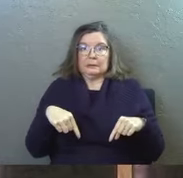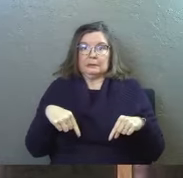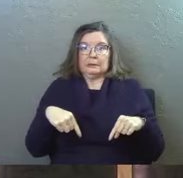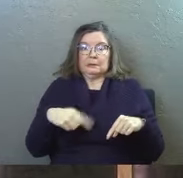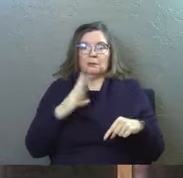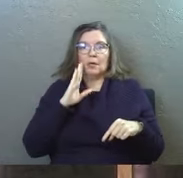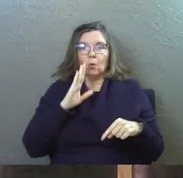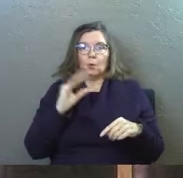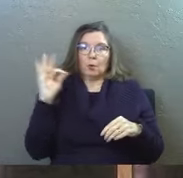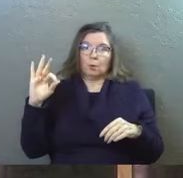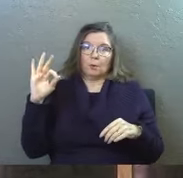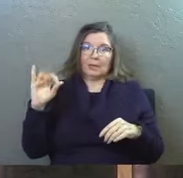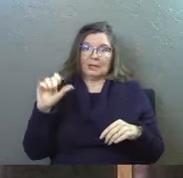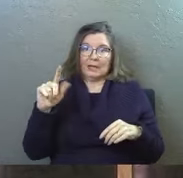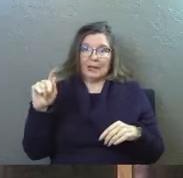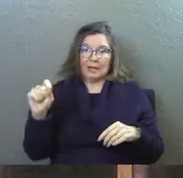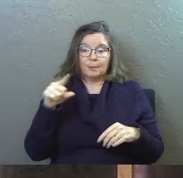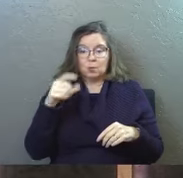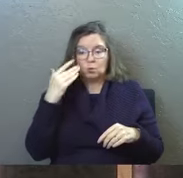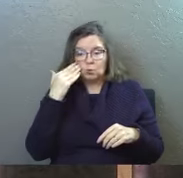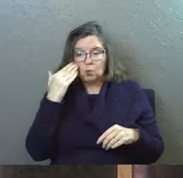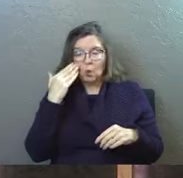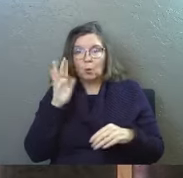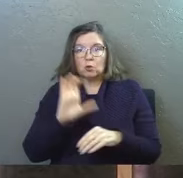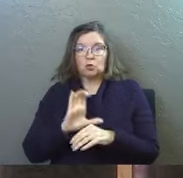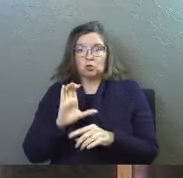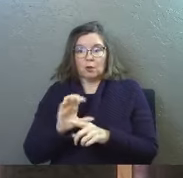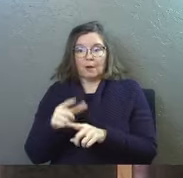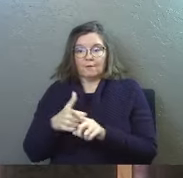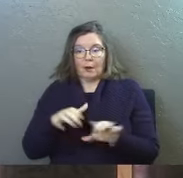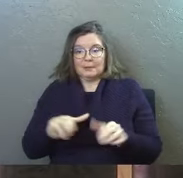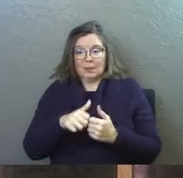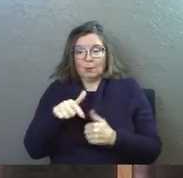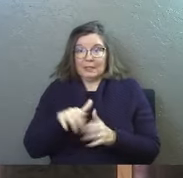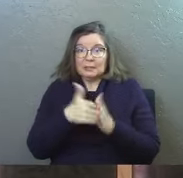already that we're even preaching Acts because you know what the church you came